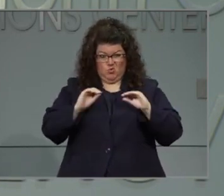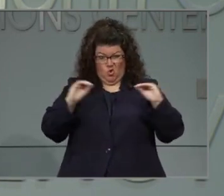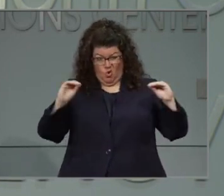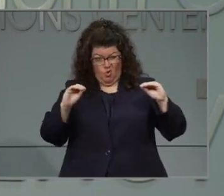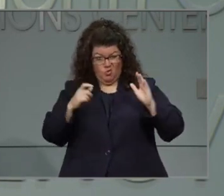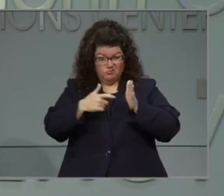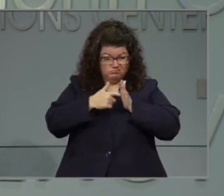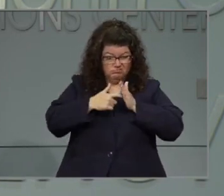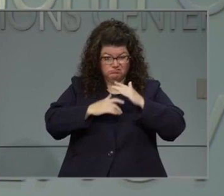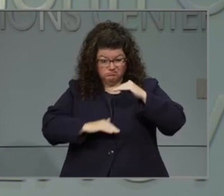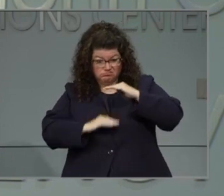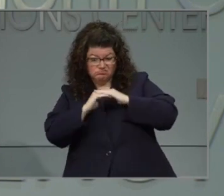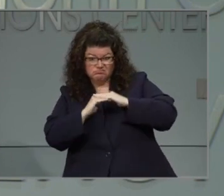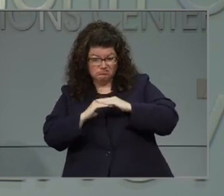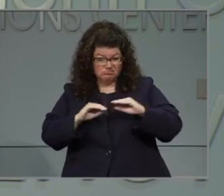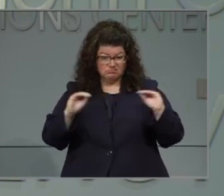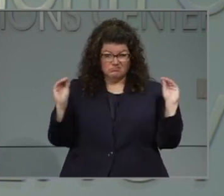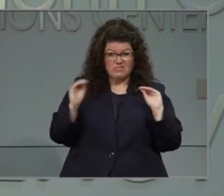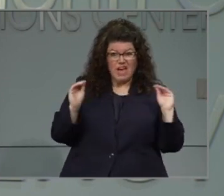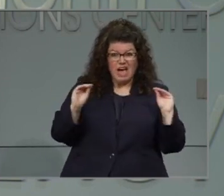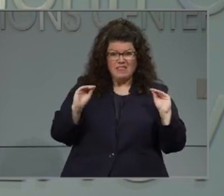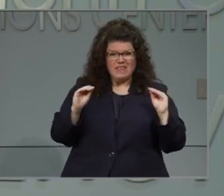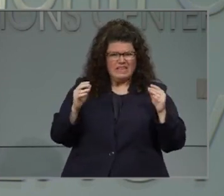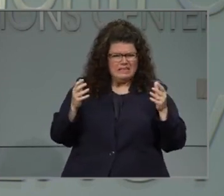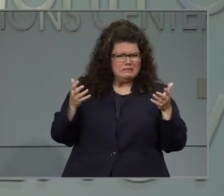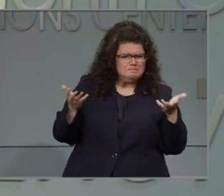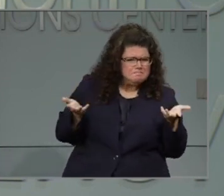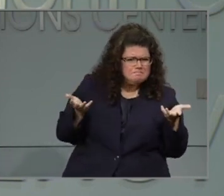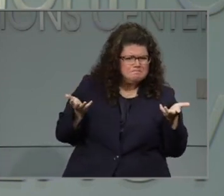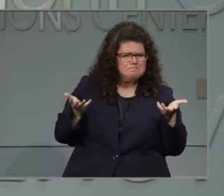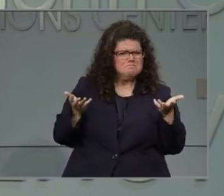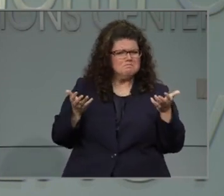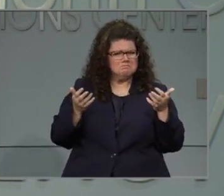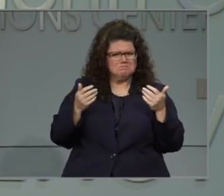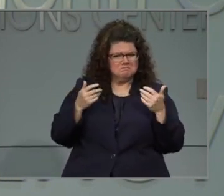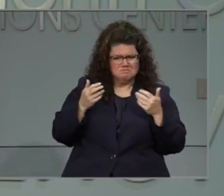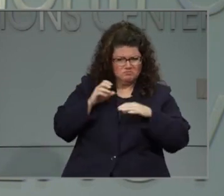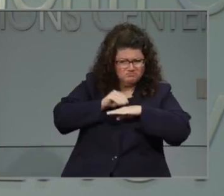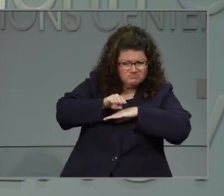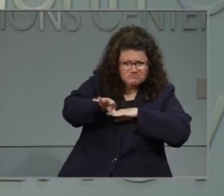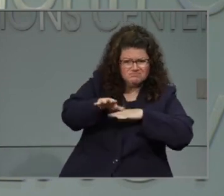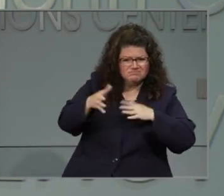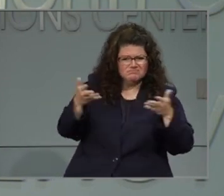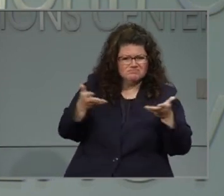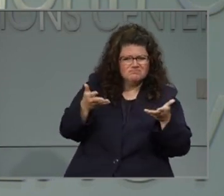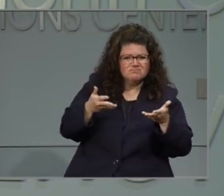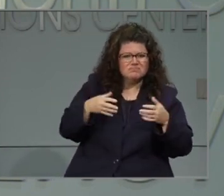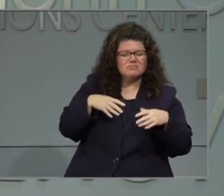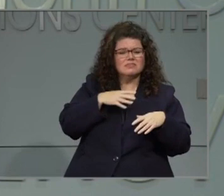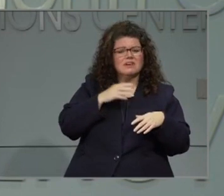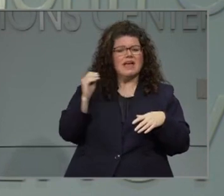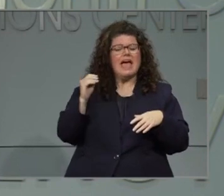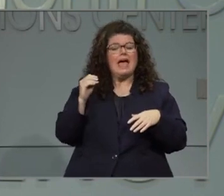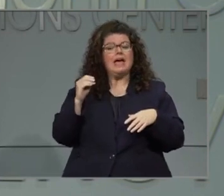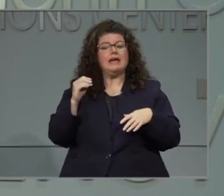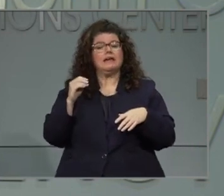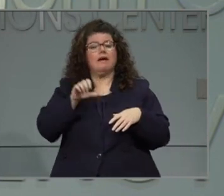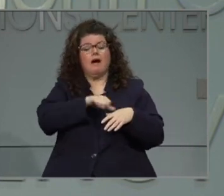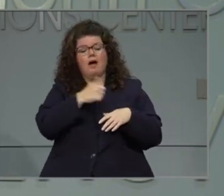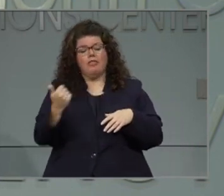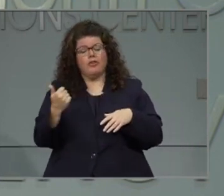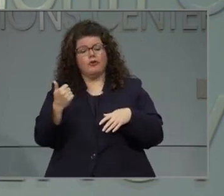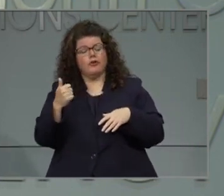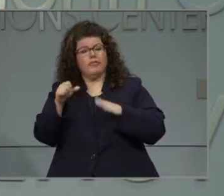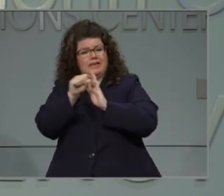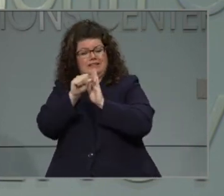to, or is gathering size going to change? And then also on that front, do you have a response to the NC State football parents and others